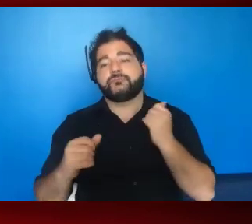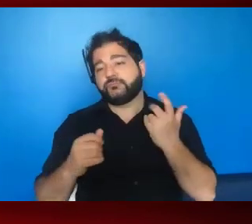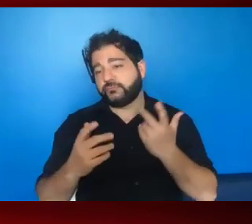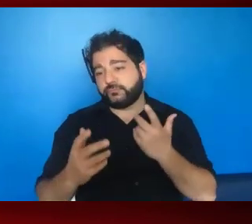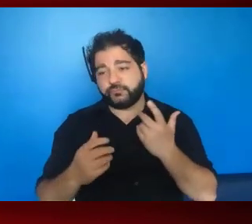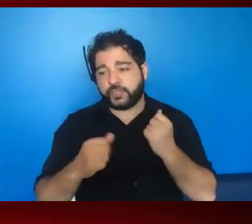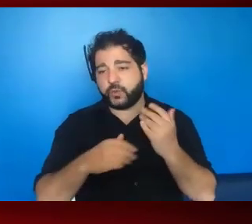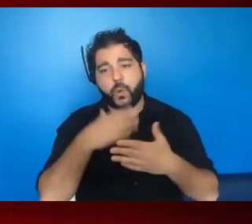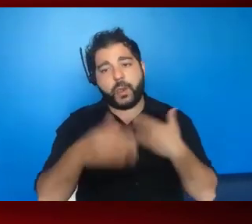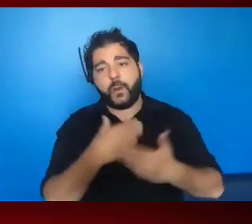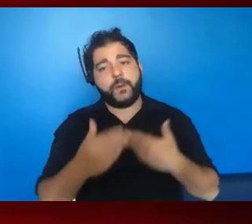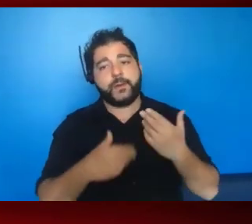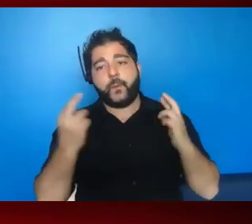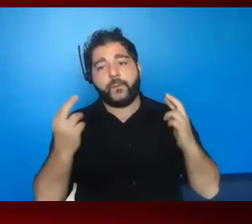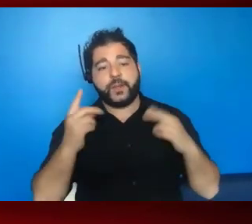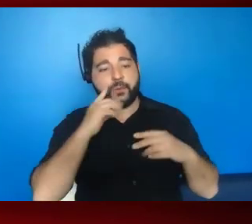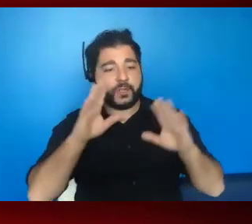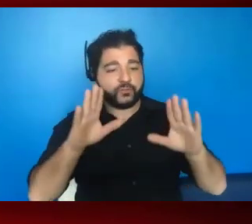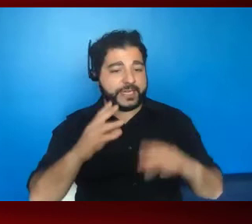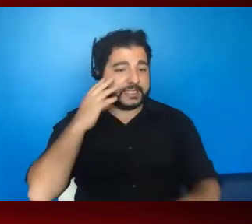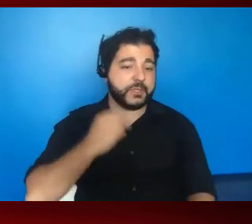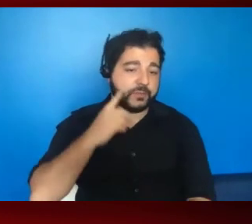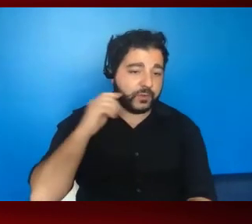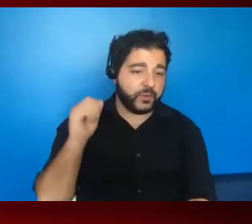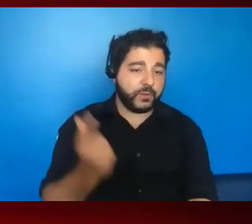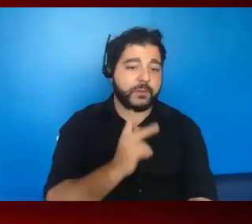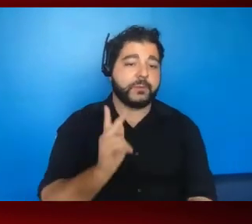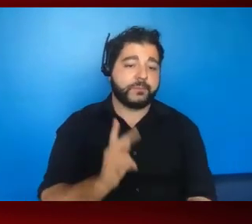hopefully, you know, it'll be a great experience for everybody.